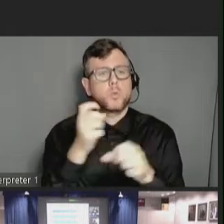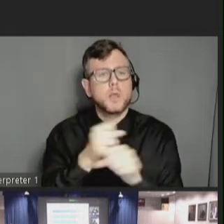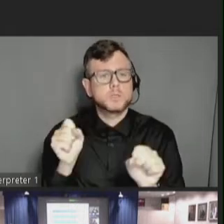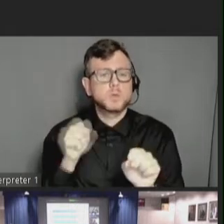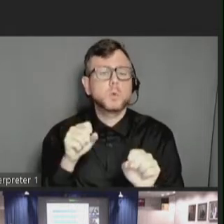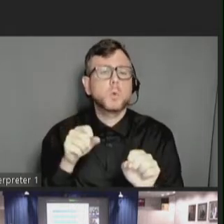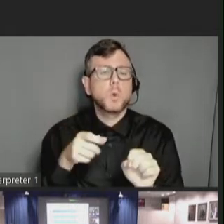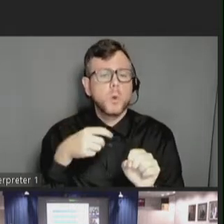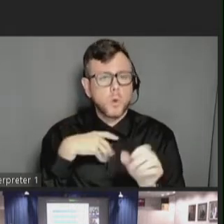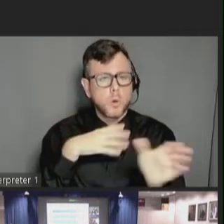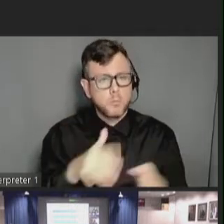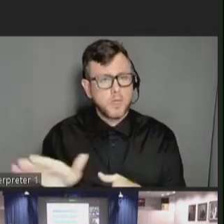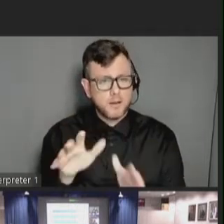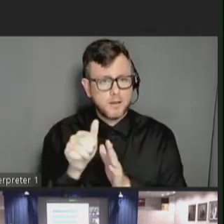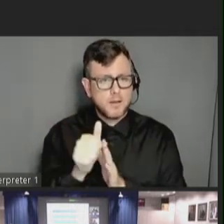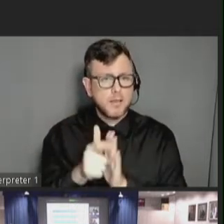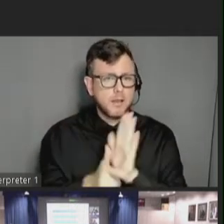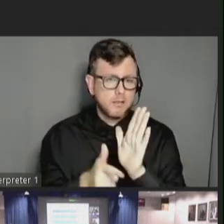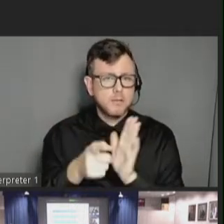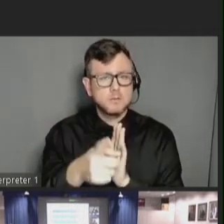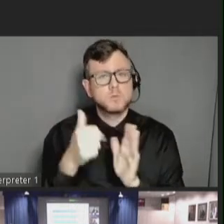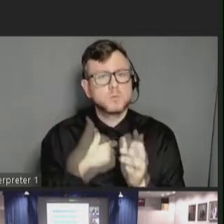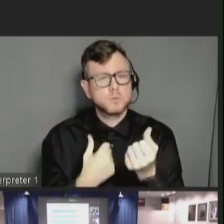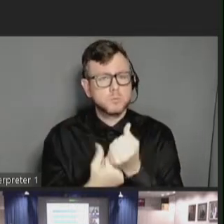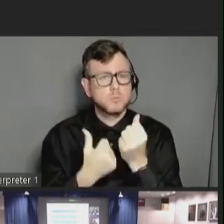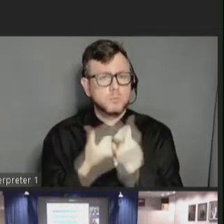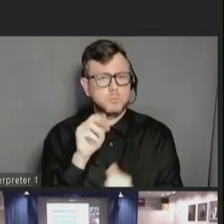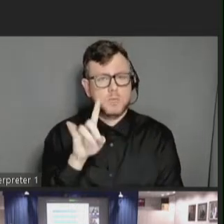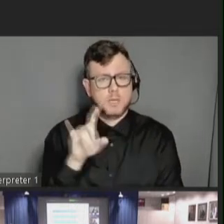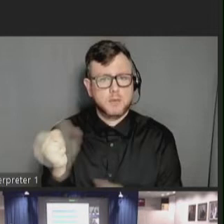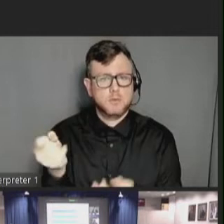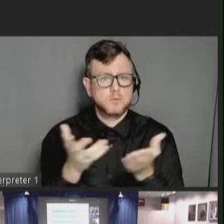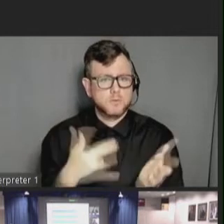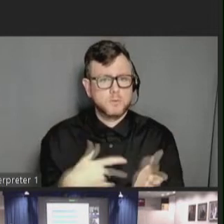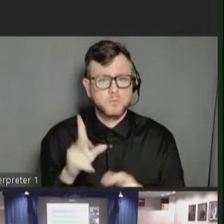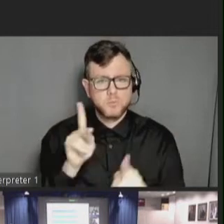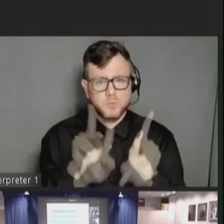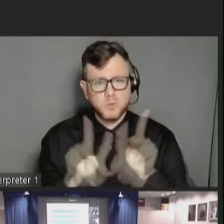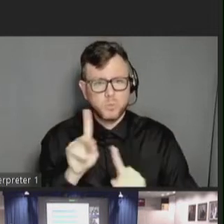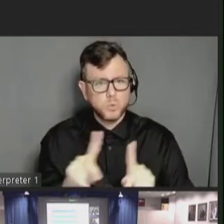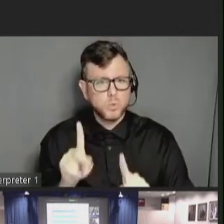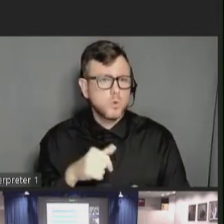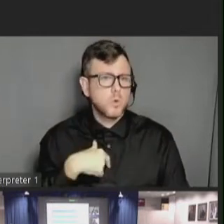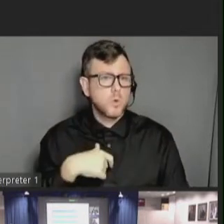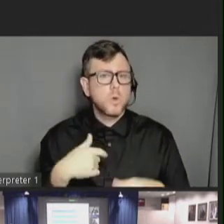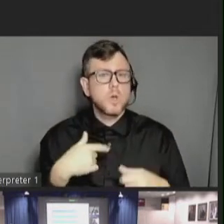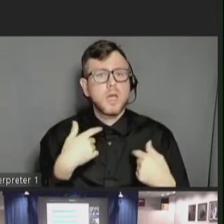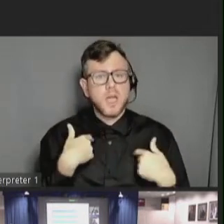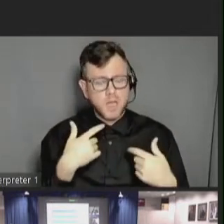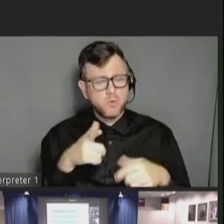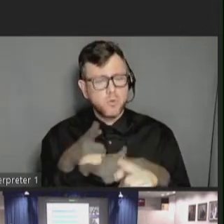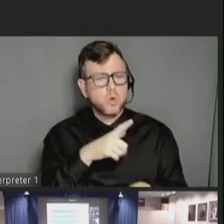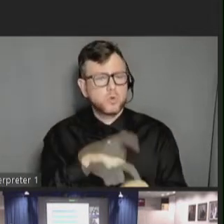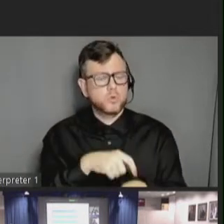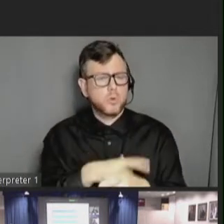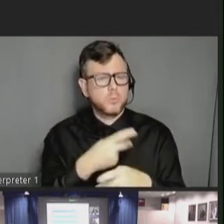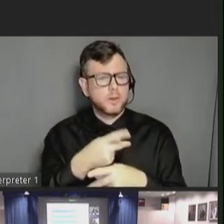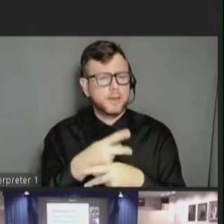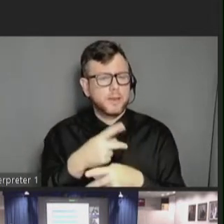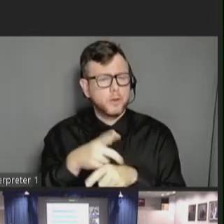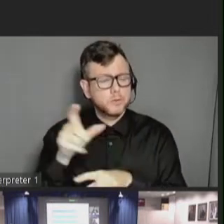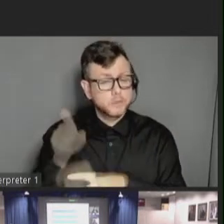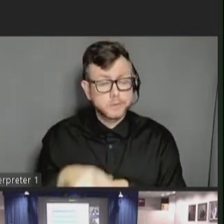support their Medicaid services for people living in the community with long-term care needs. States